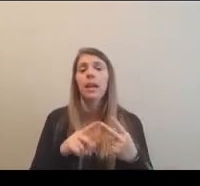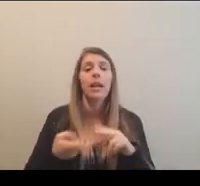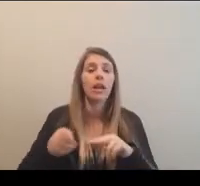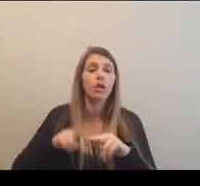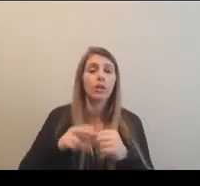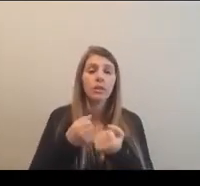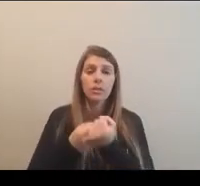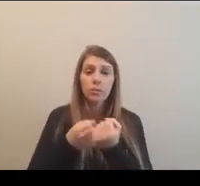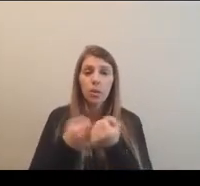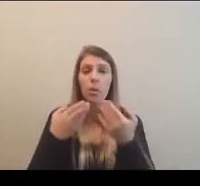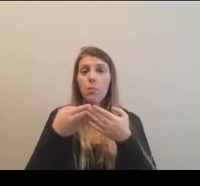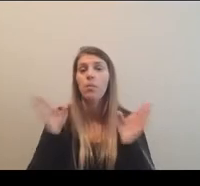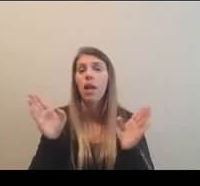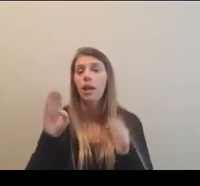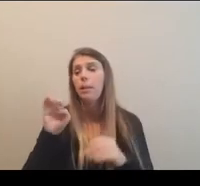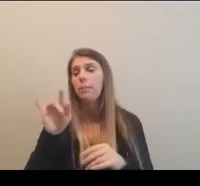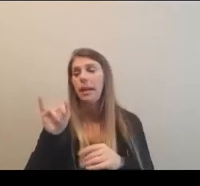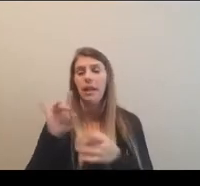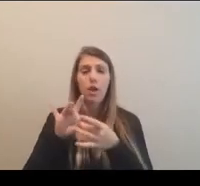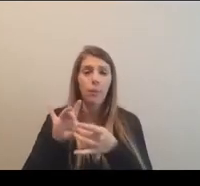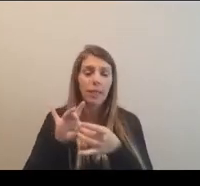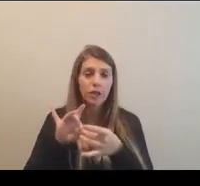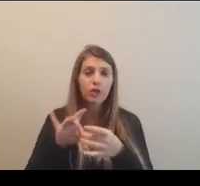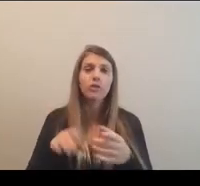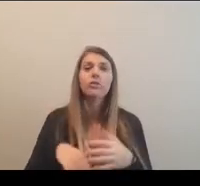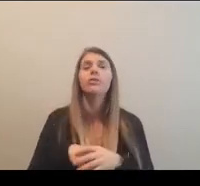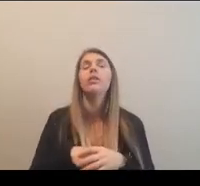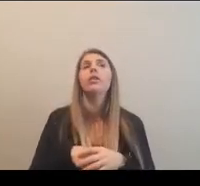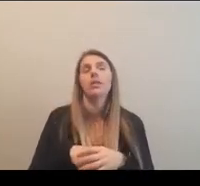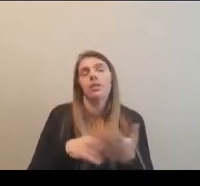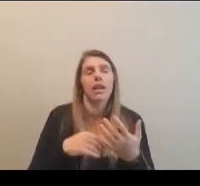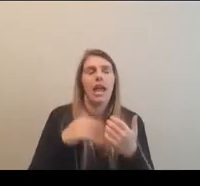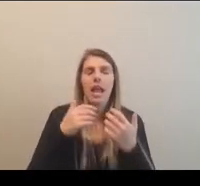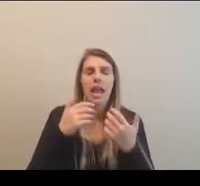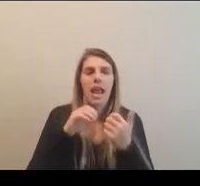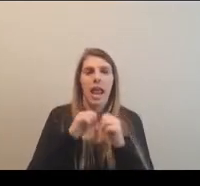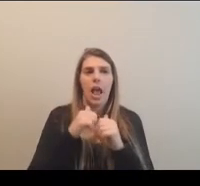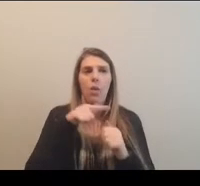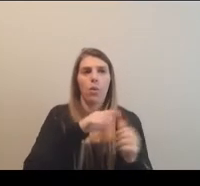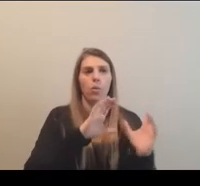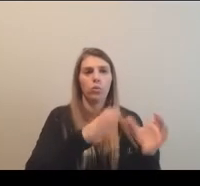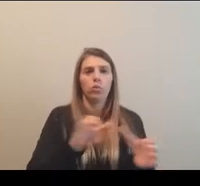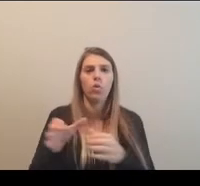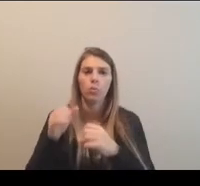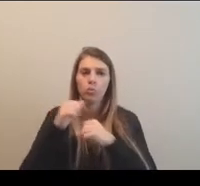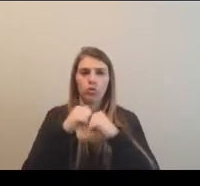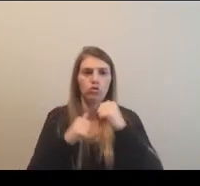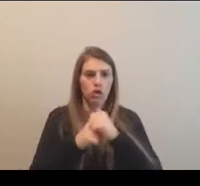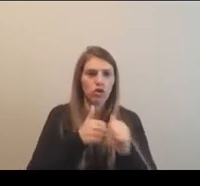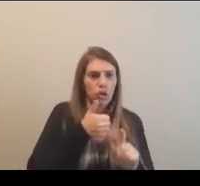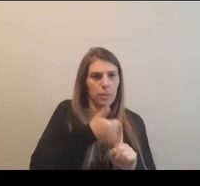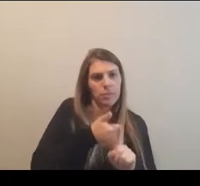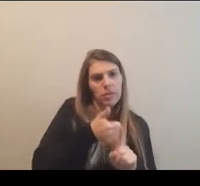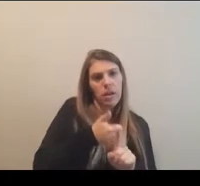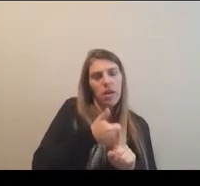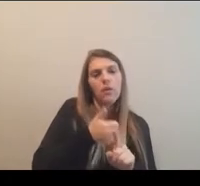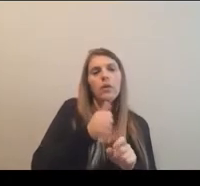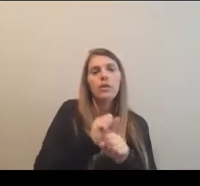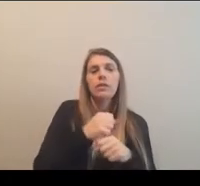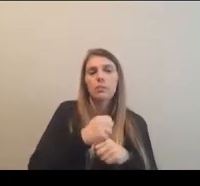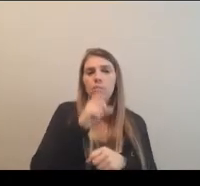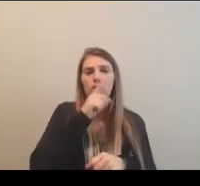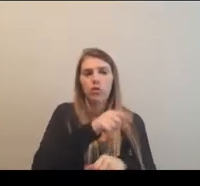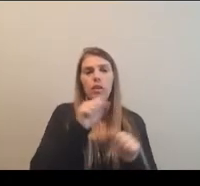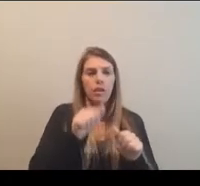support from our public and media relations and just how they, how these groups structure themselves in order to support